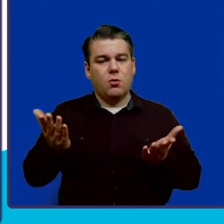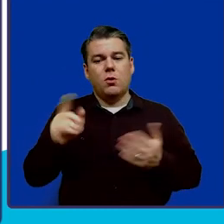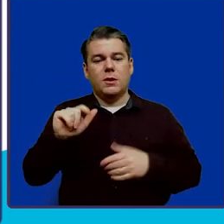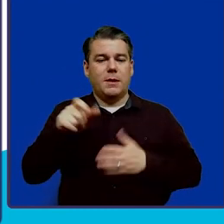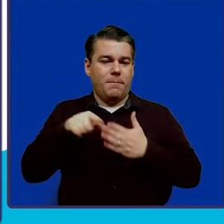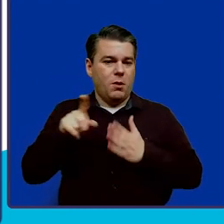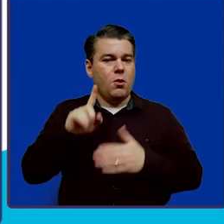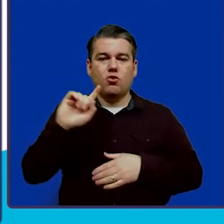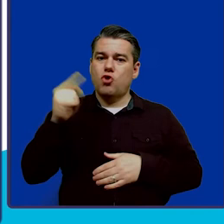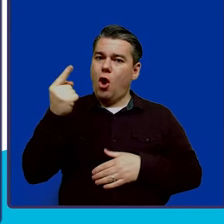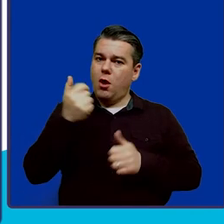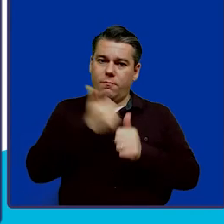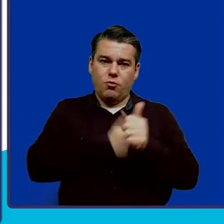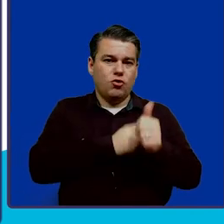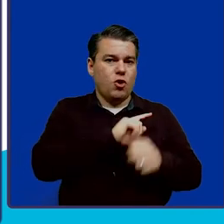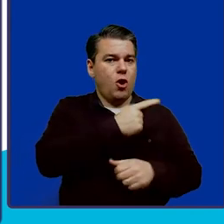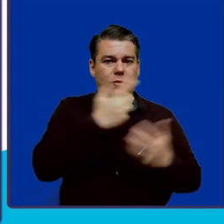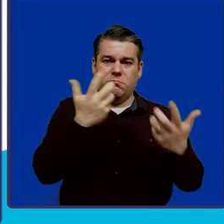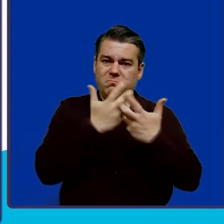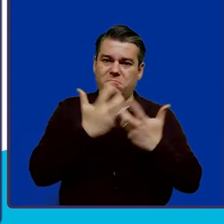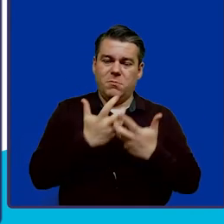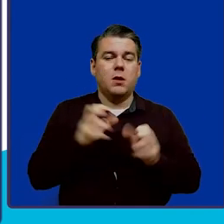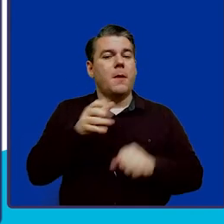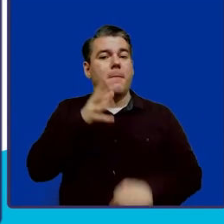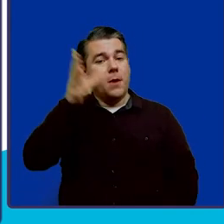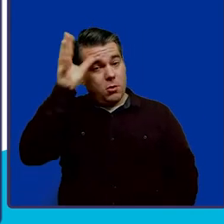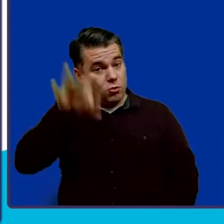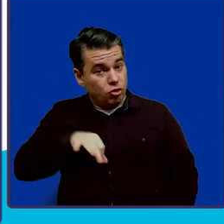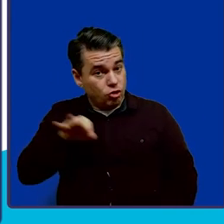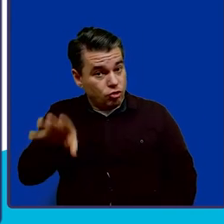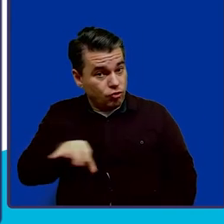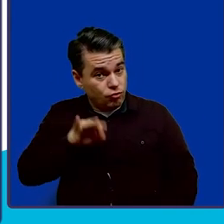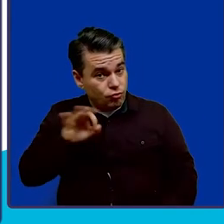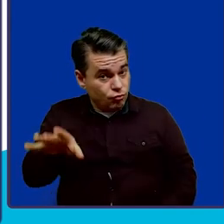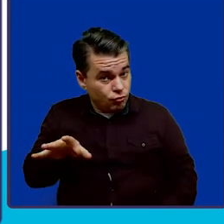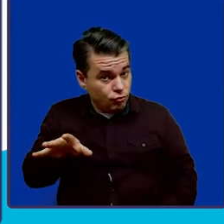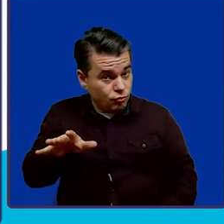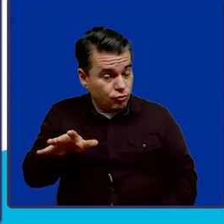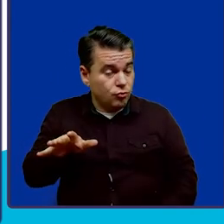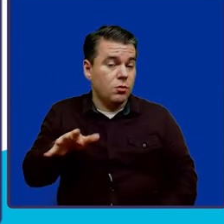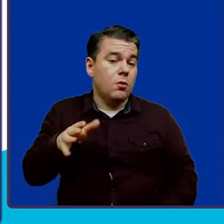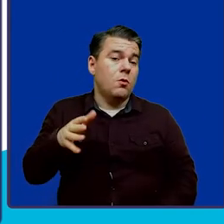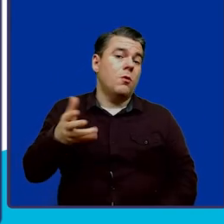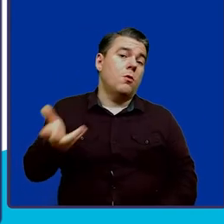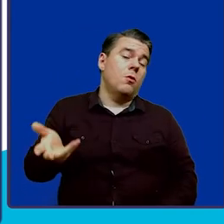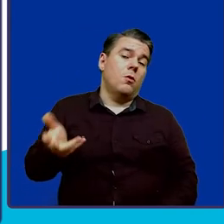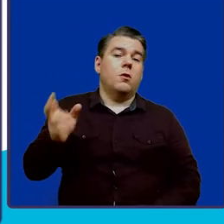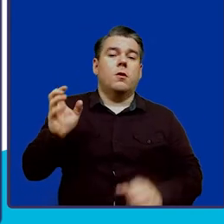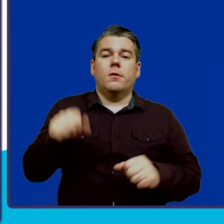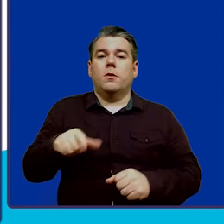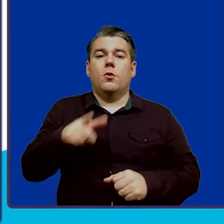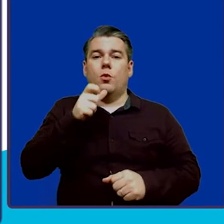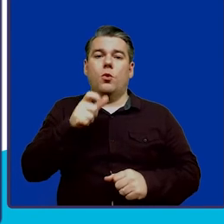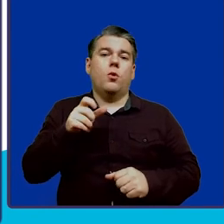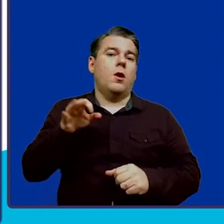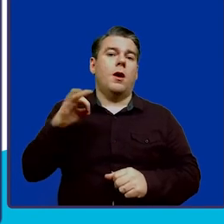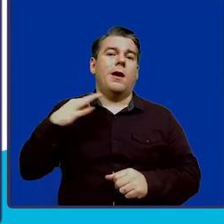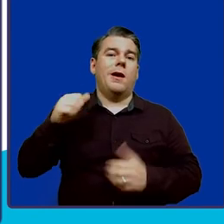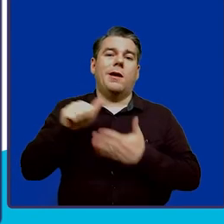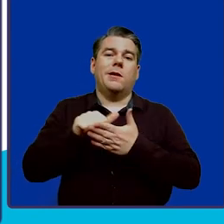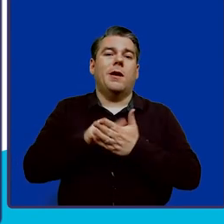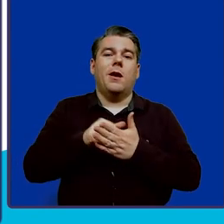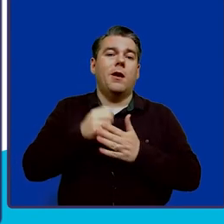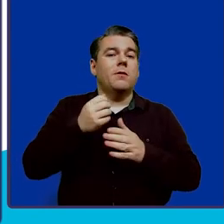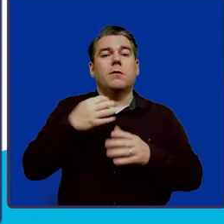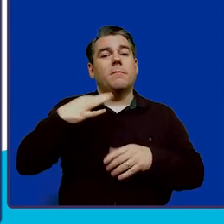that's dollar for dollar. Again, this could be the parent that's contributing to their child's WB ABLE account, or it could be the account beneficiary that is